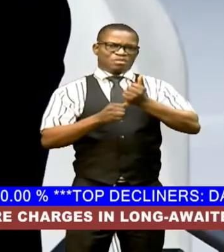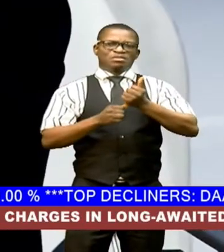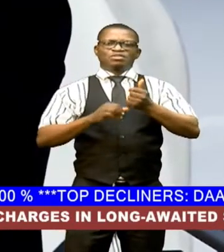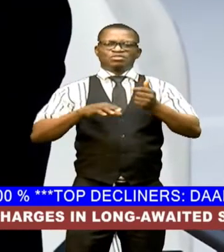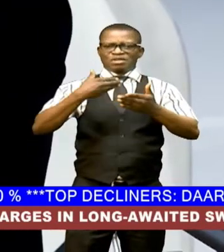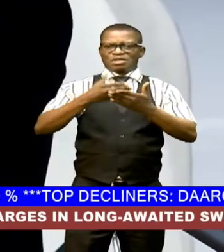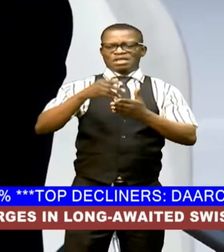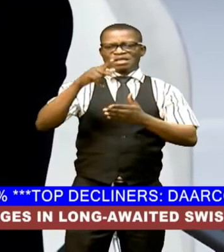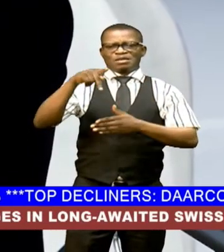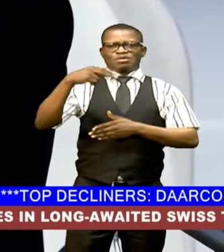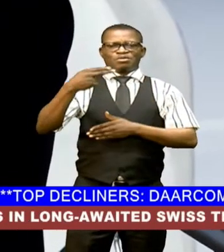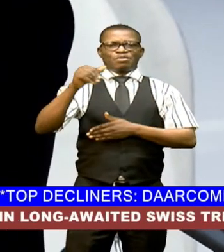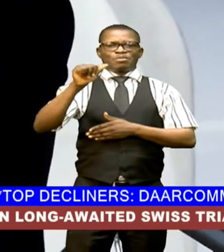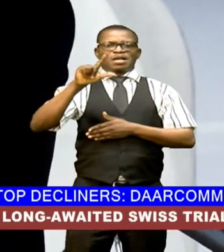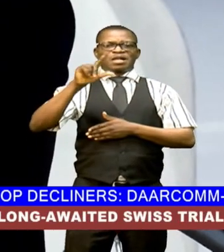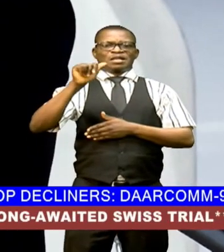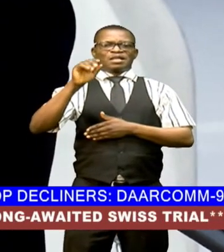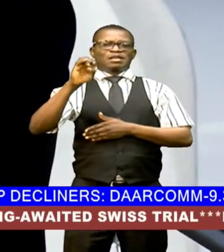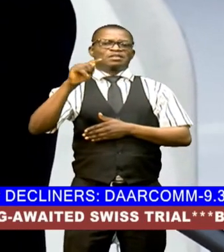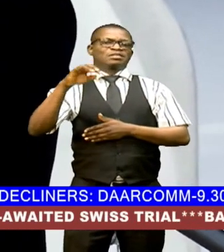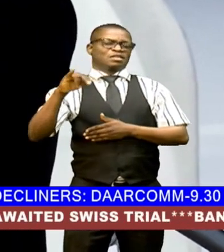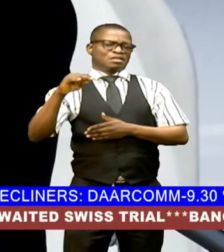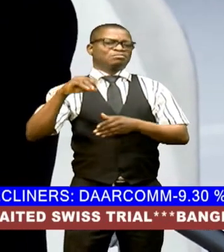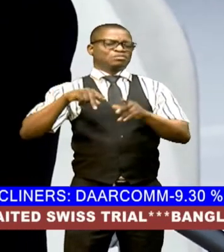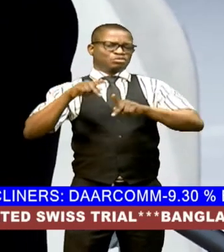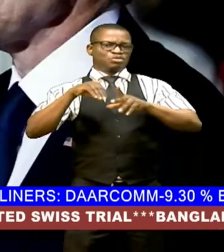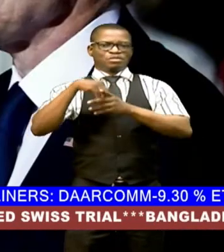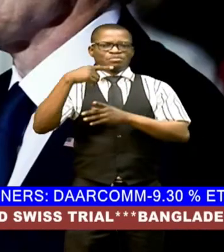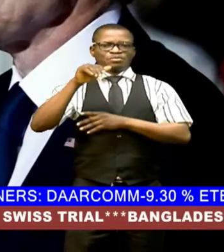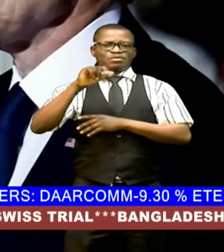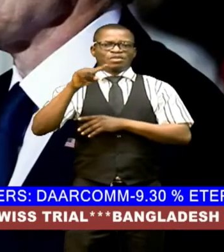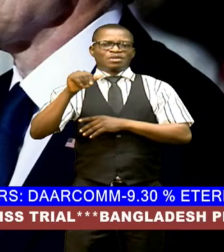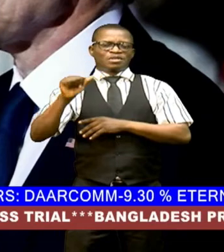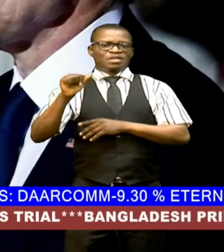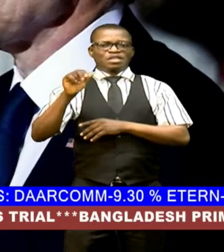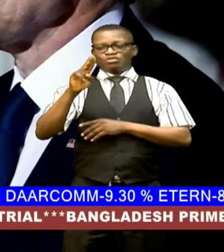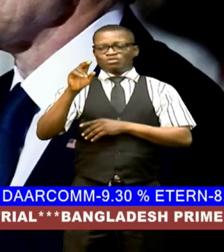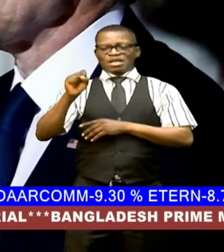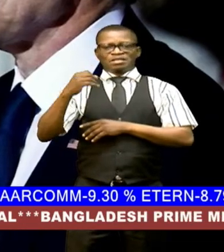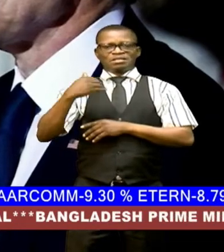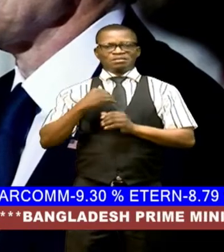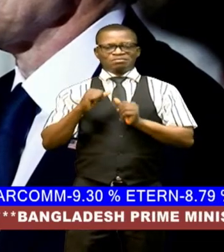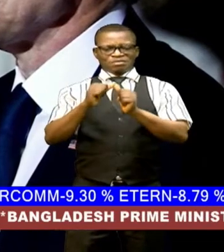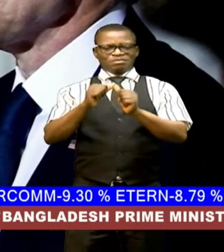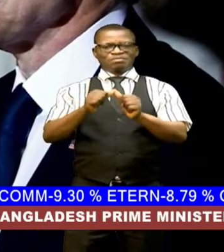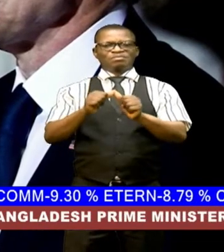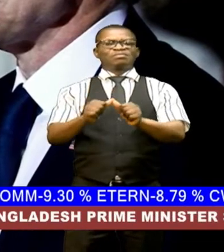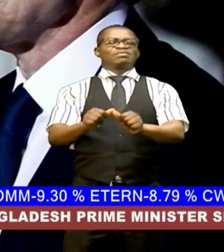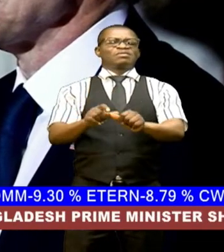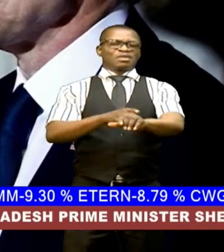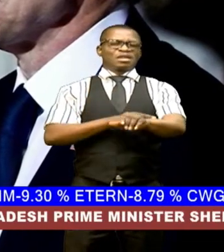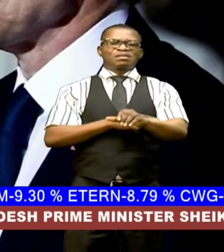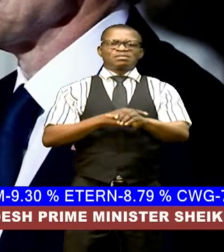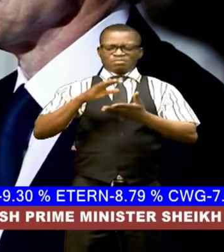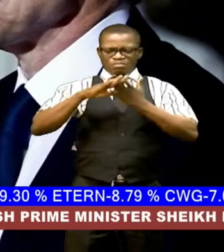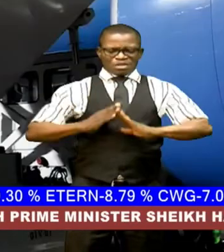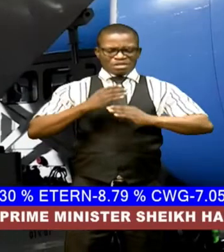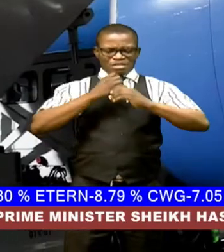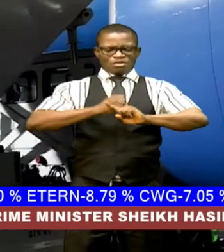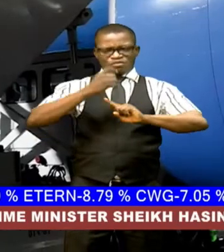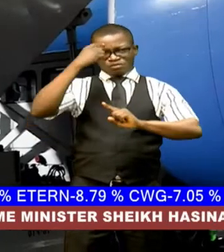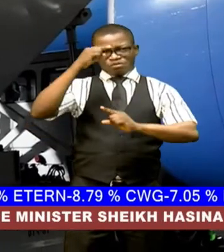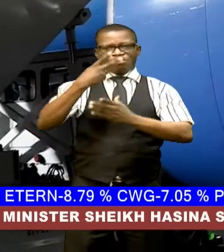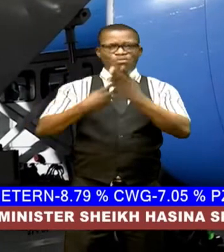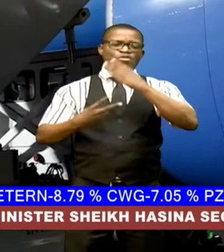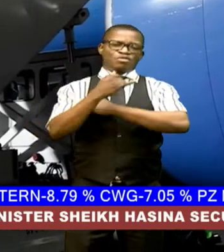palestinians in gaza the united states has urged lasting peace and security for both israelis and